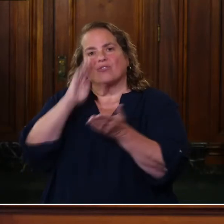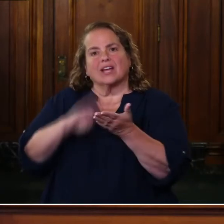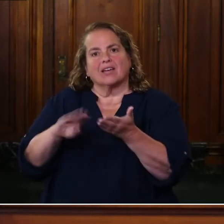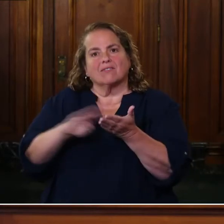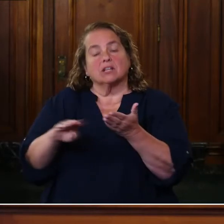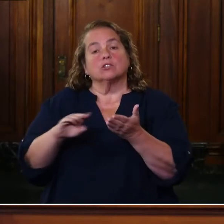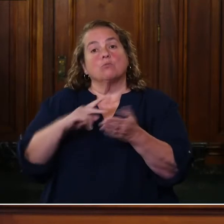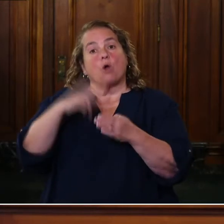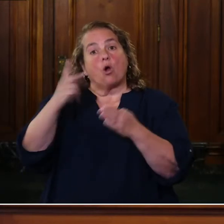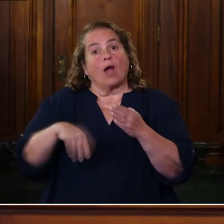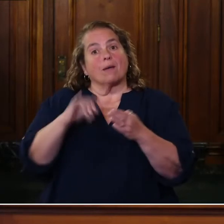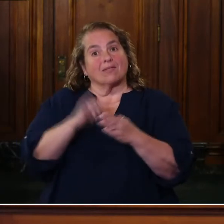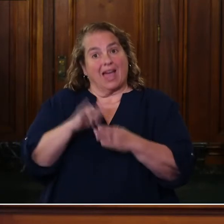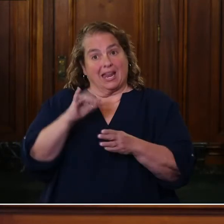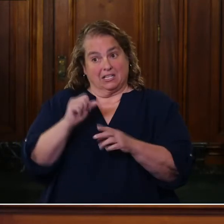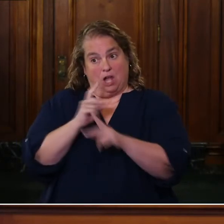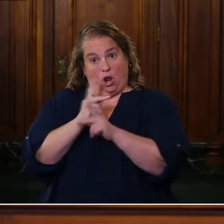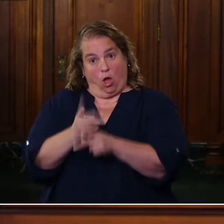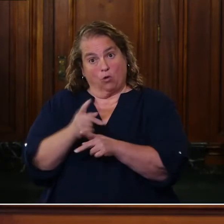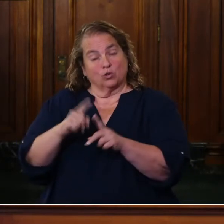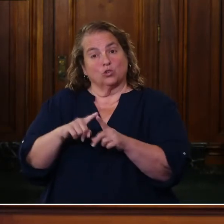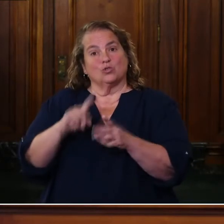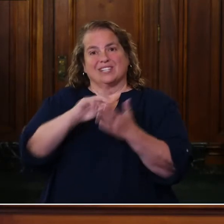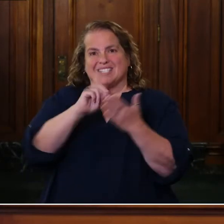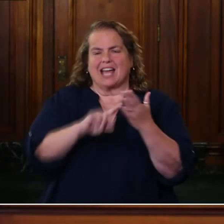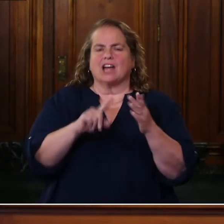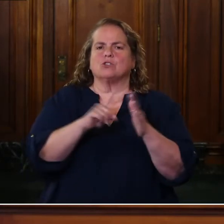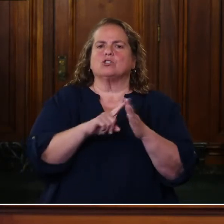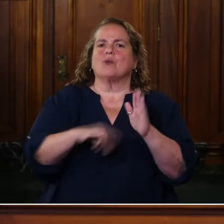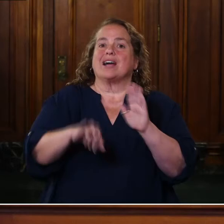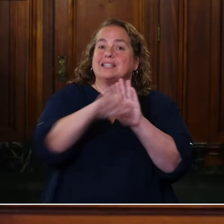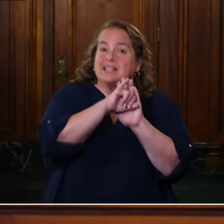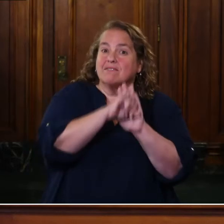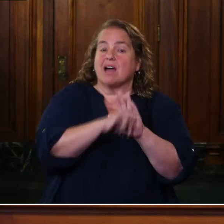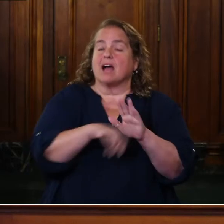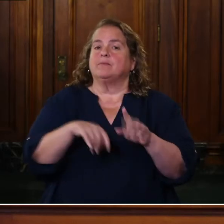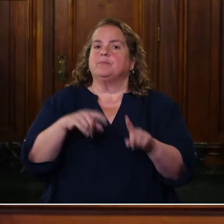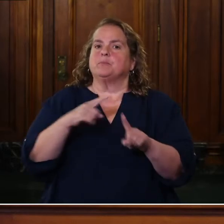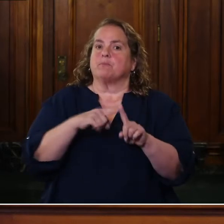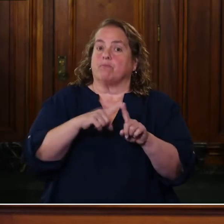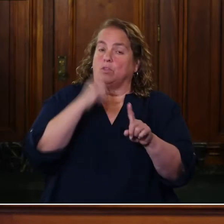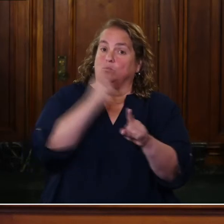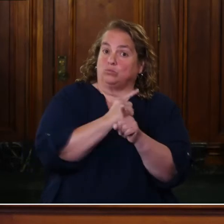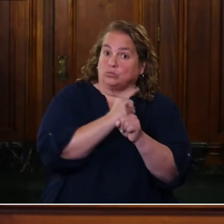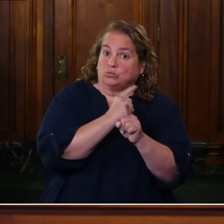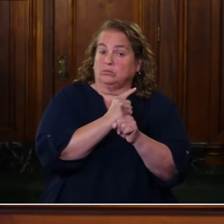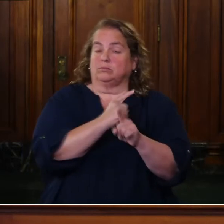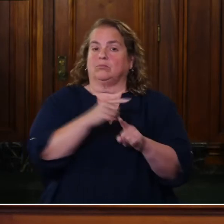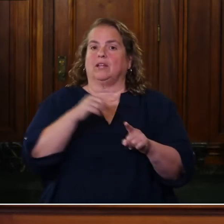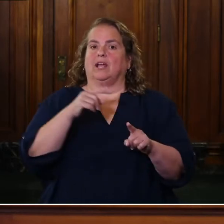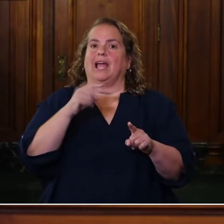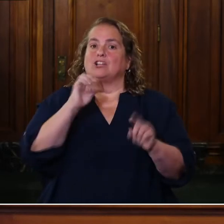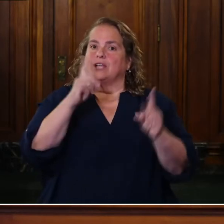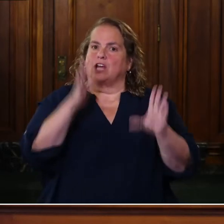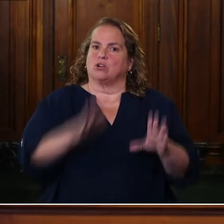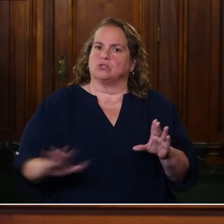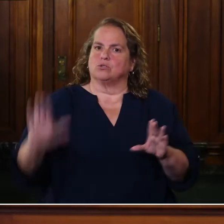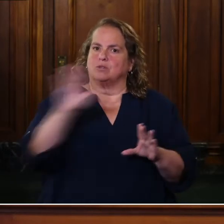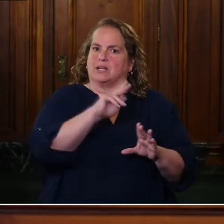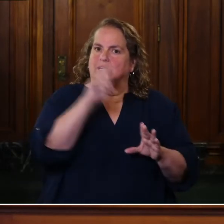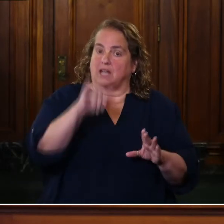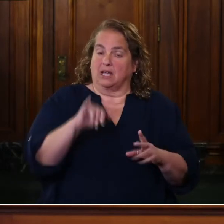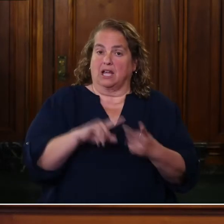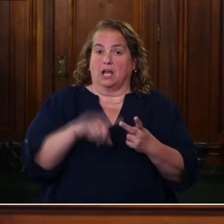to identify and prepare effective, experienced, and diverse public educators from across the Commonwealth. The Bashir